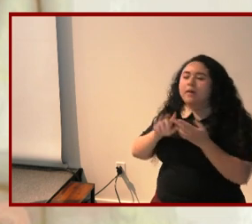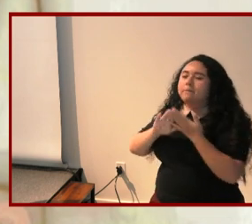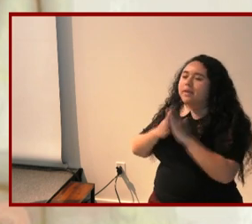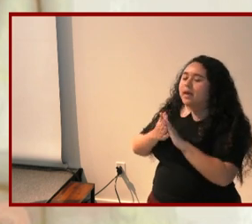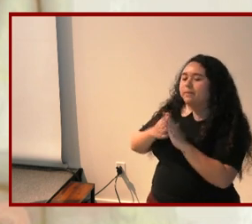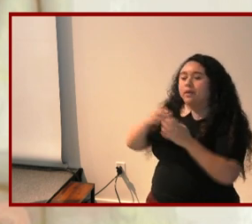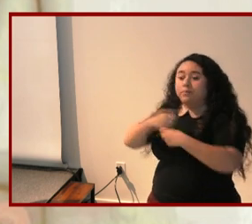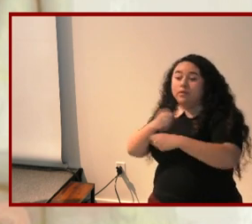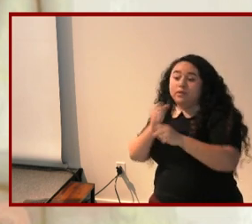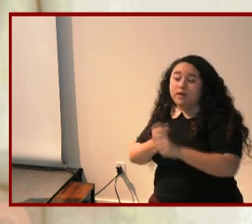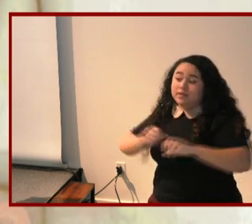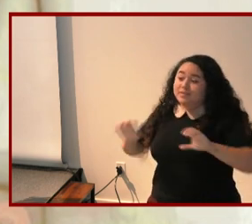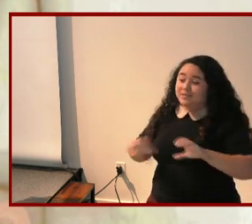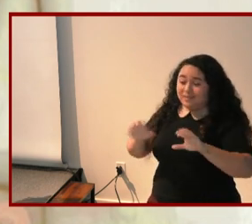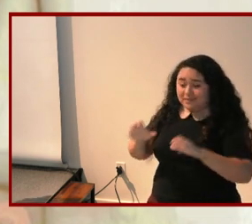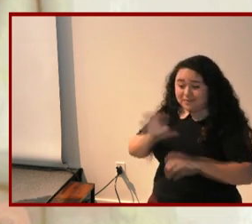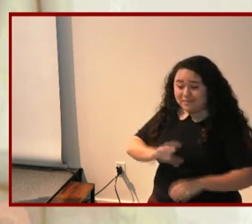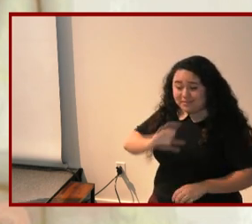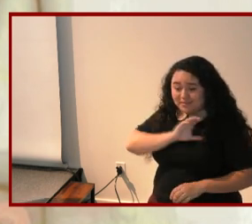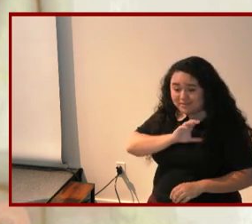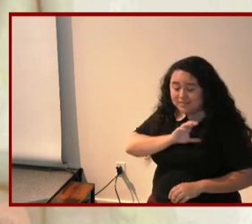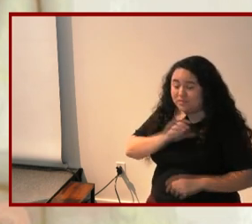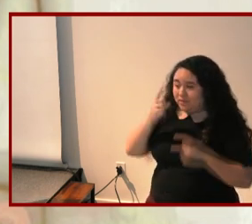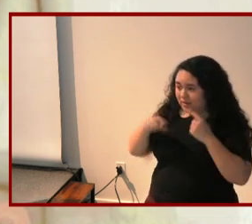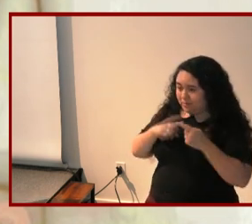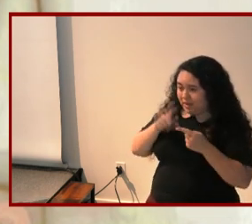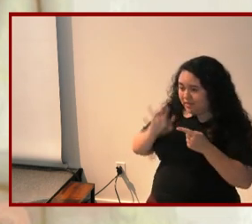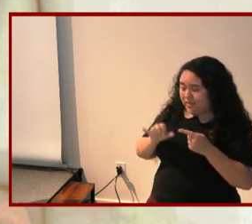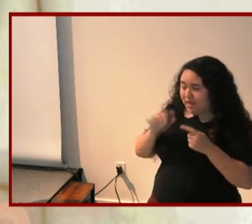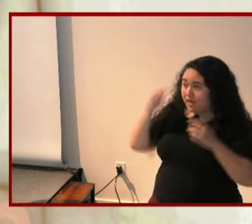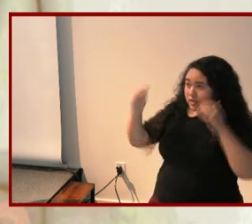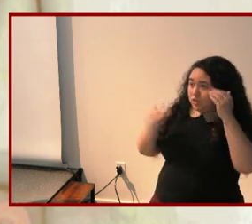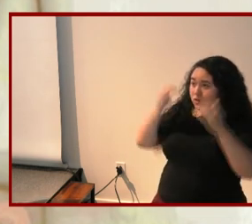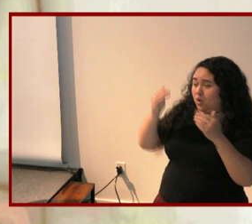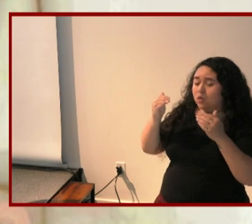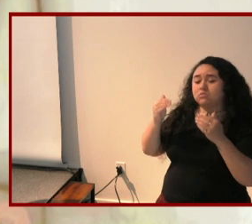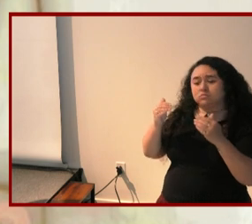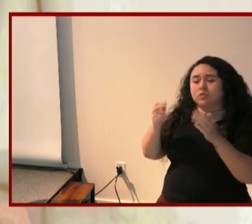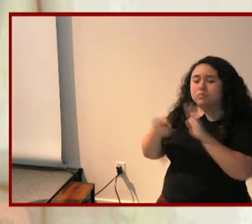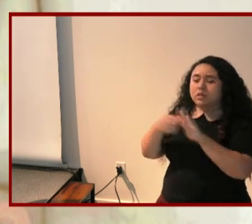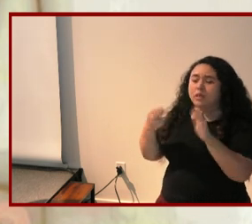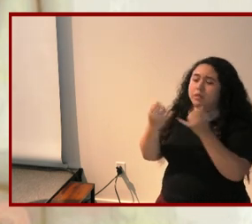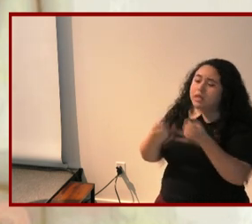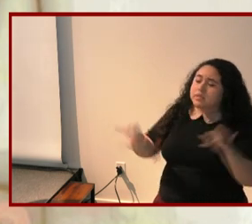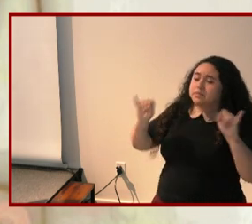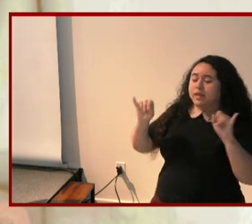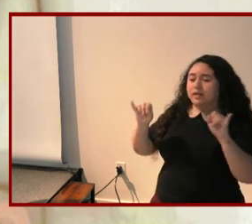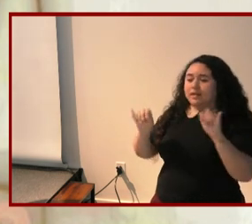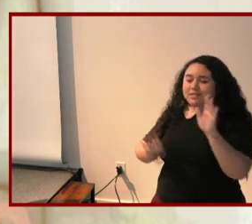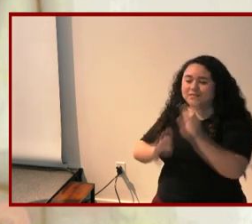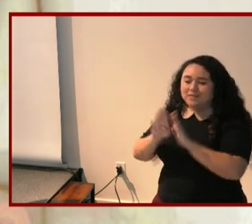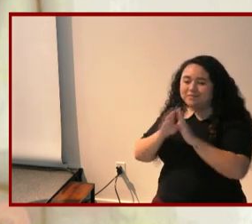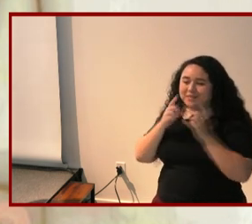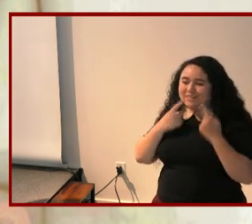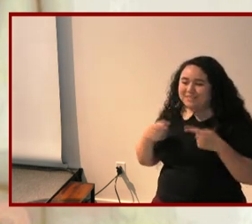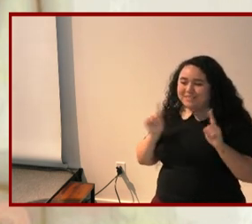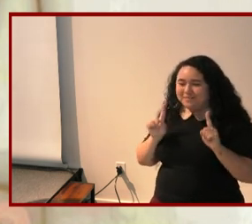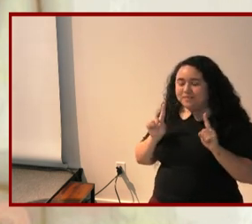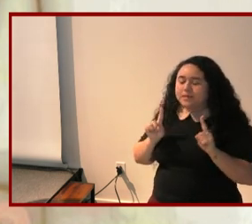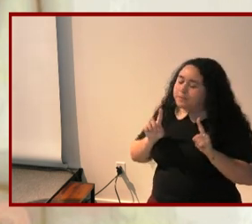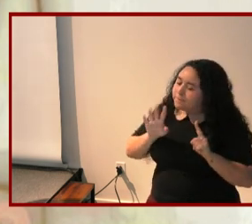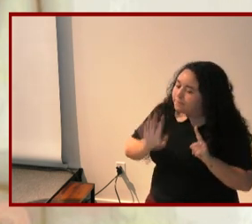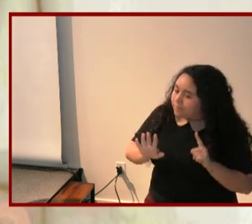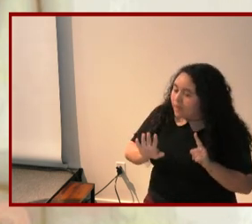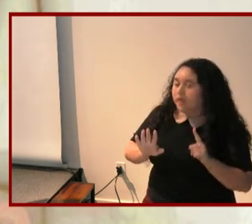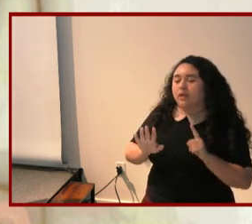if we think about it adulthood might be characterized by independence and developmental achievement but these are enacted in getting